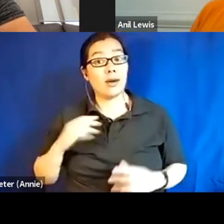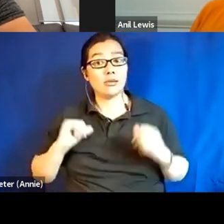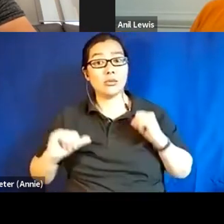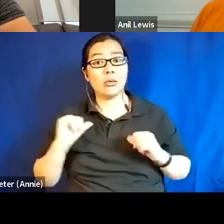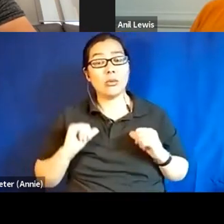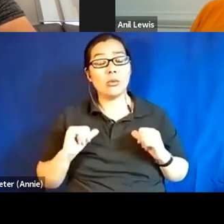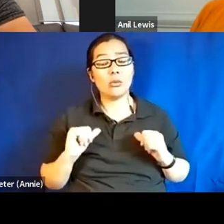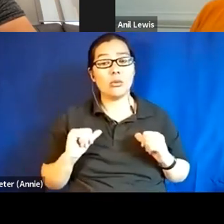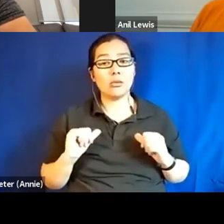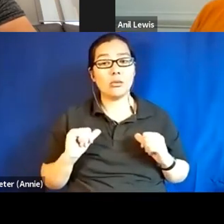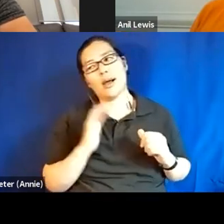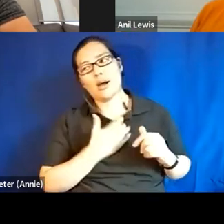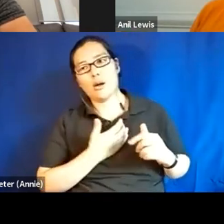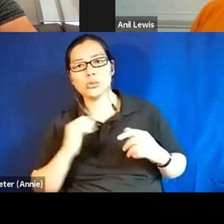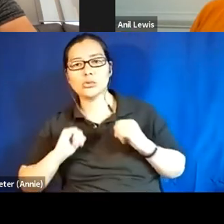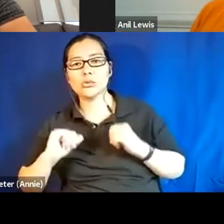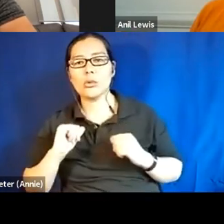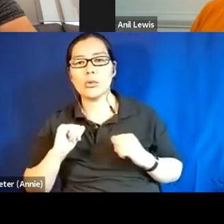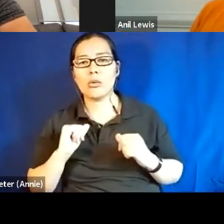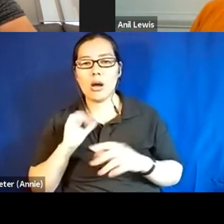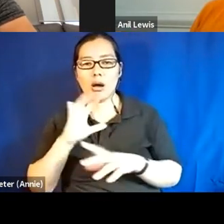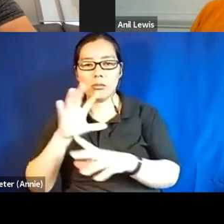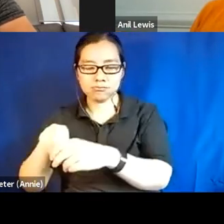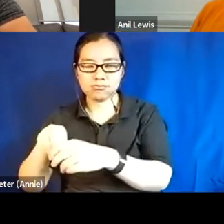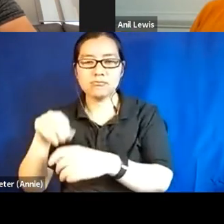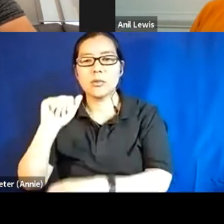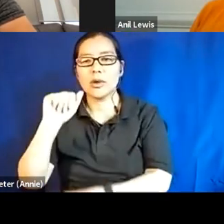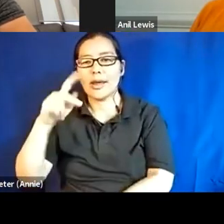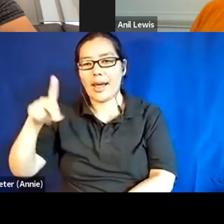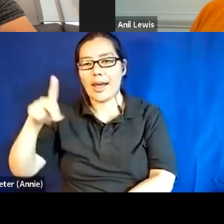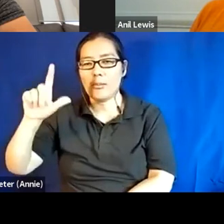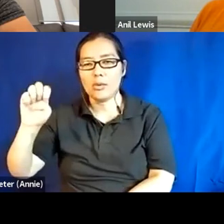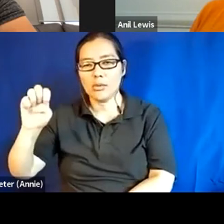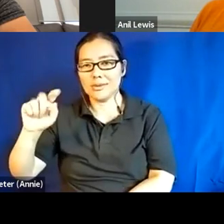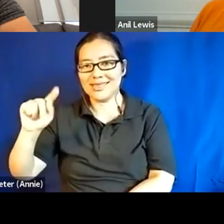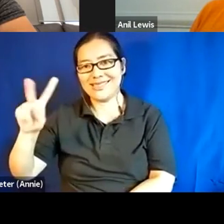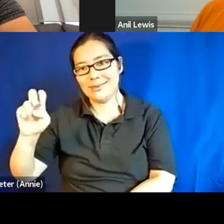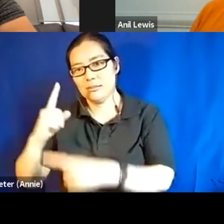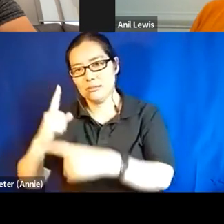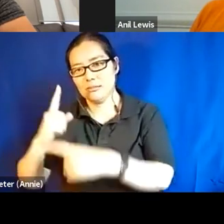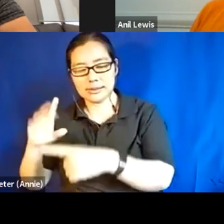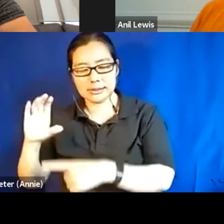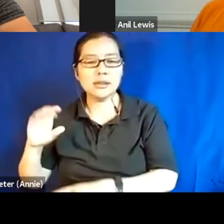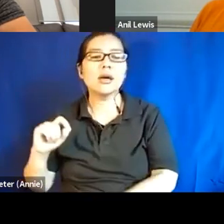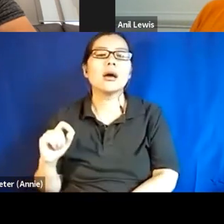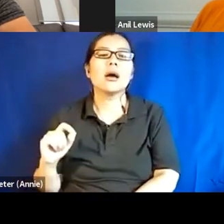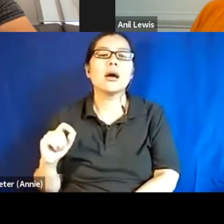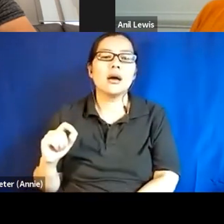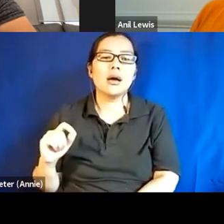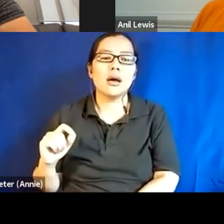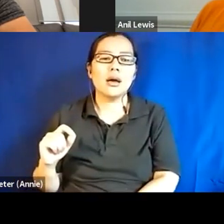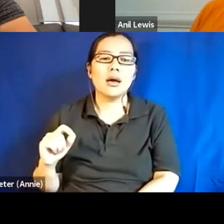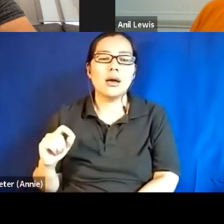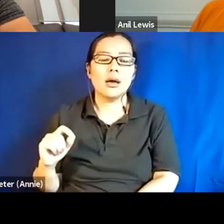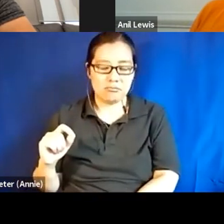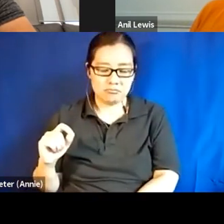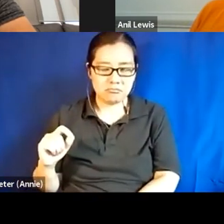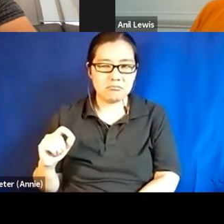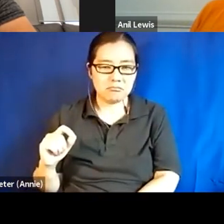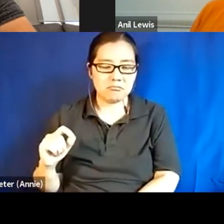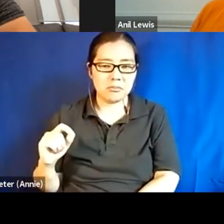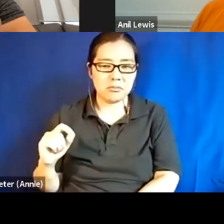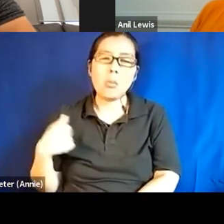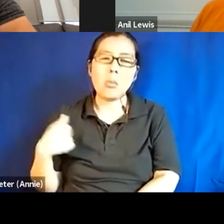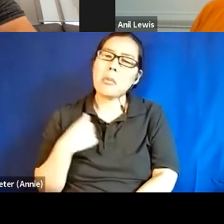you know, our, our show that I work on for Apple TV plus C you know, we do have some of those more common,